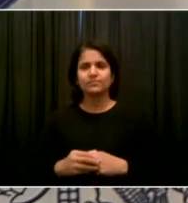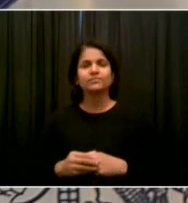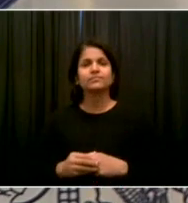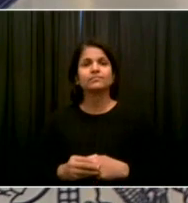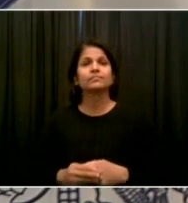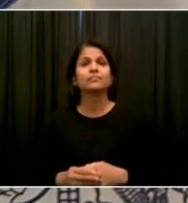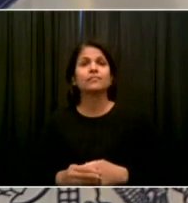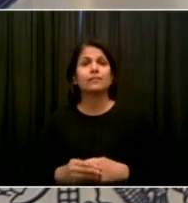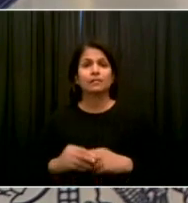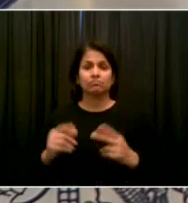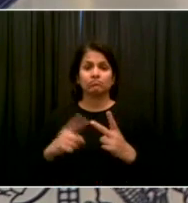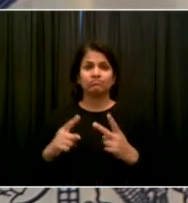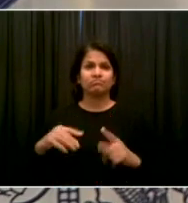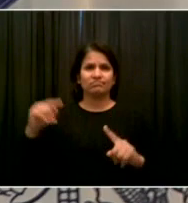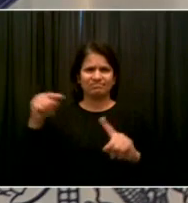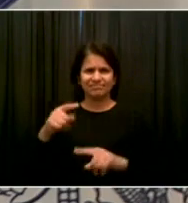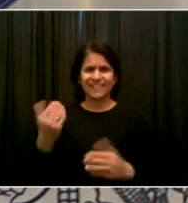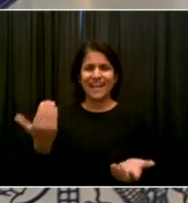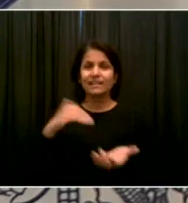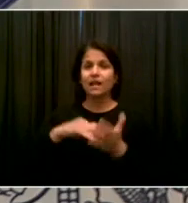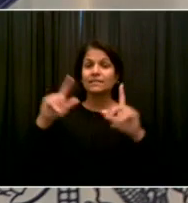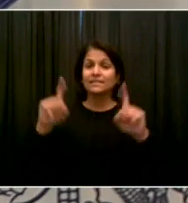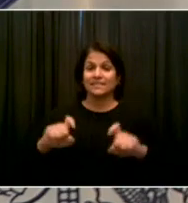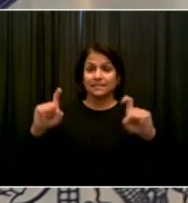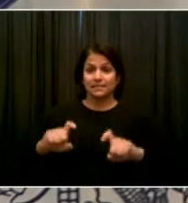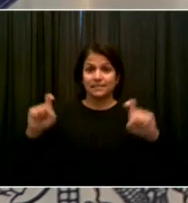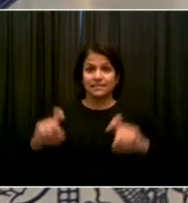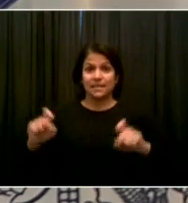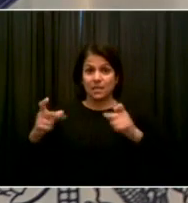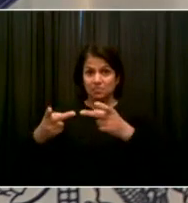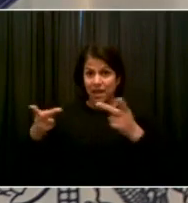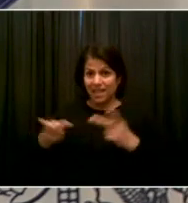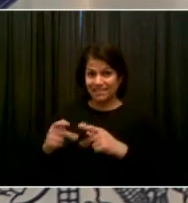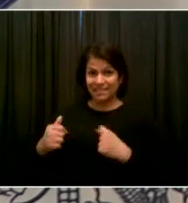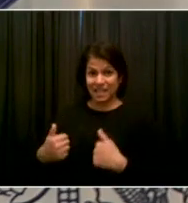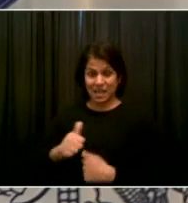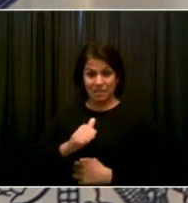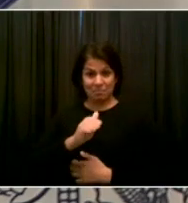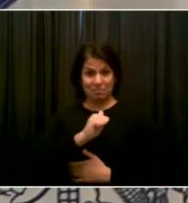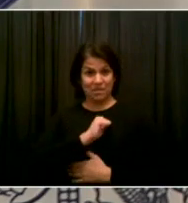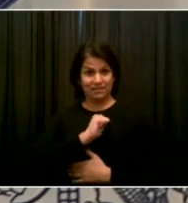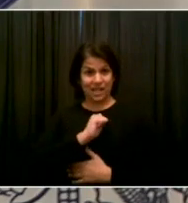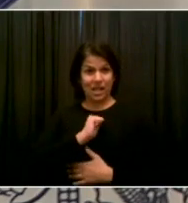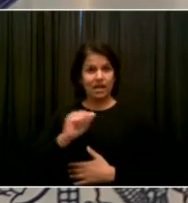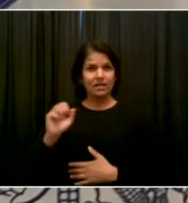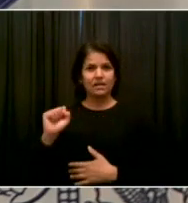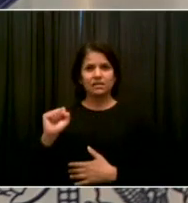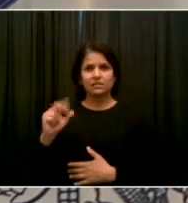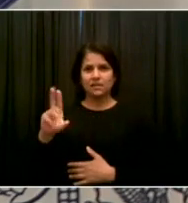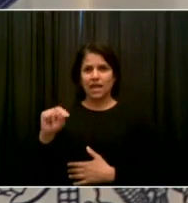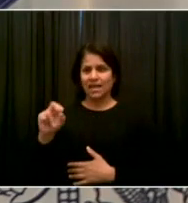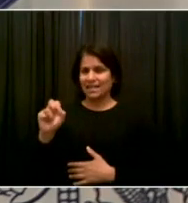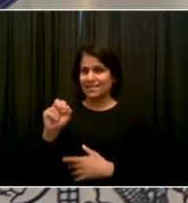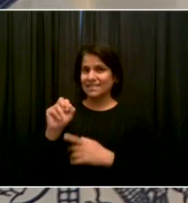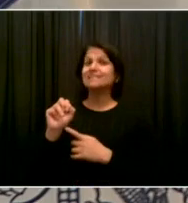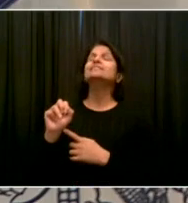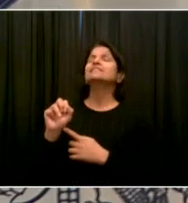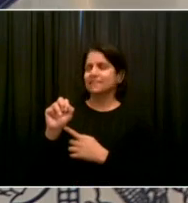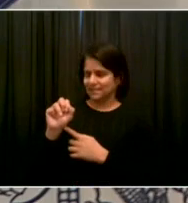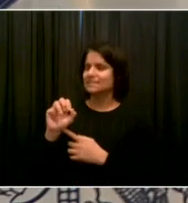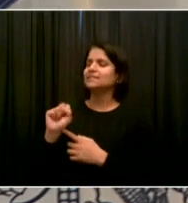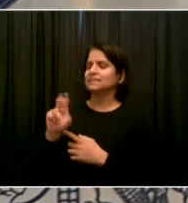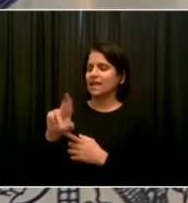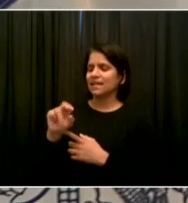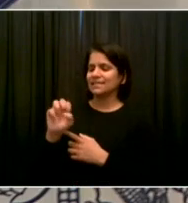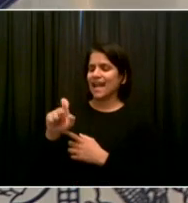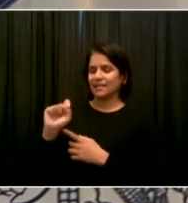also speak from firsthand experience. I waited here in Sunset Park outside for two and a half hours. Staff took a 45 minute lunch break.